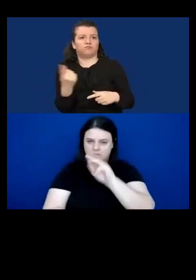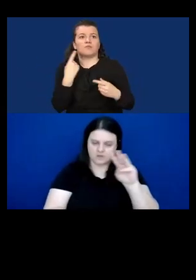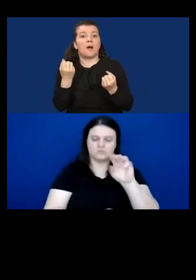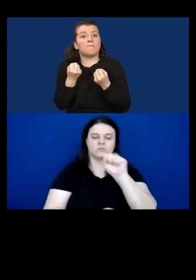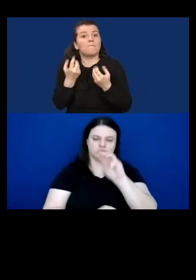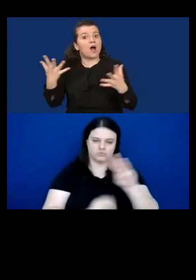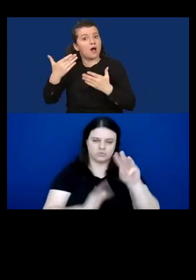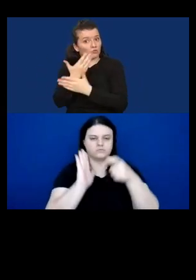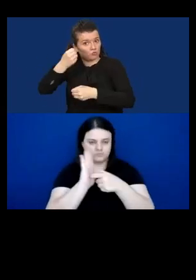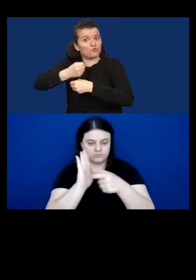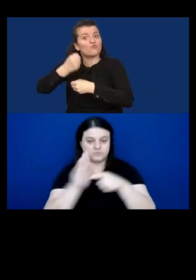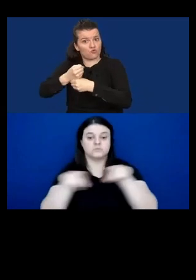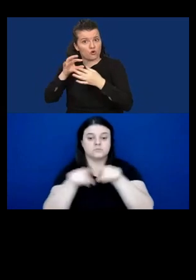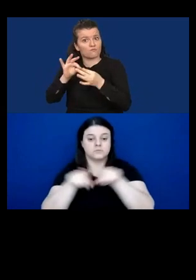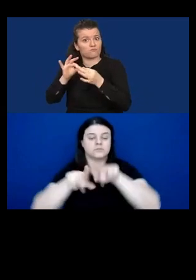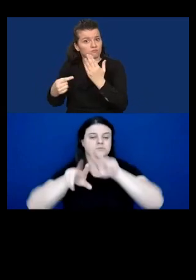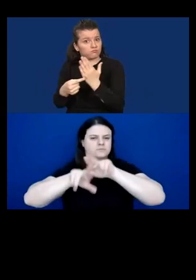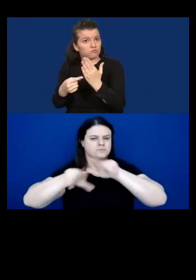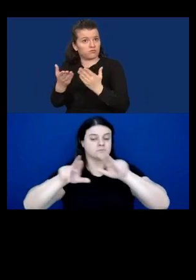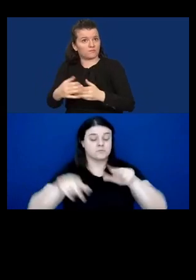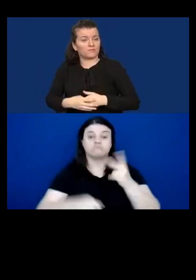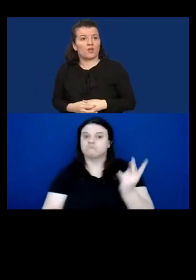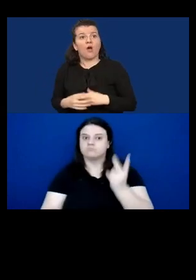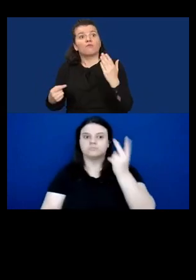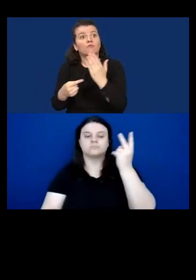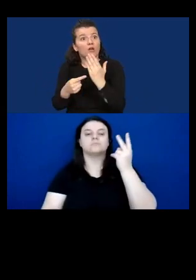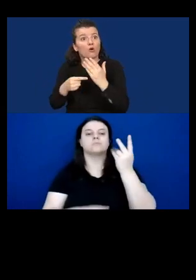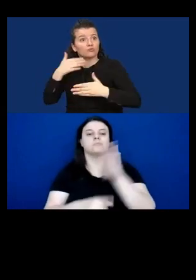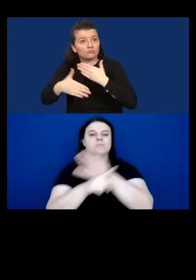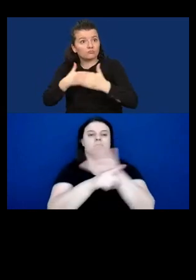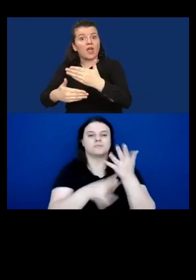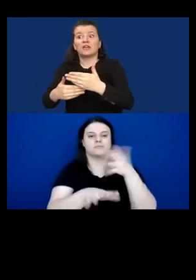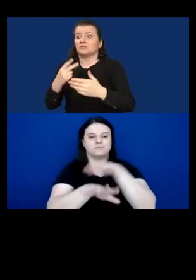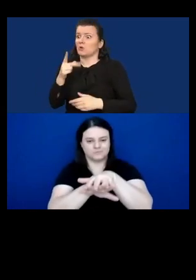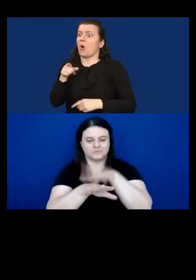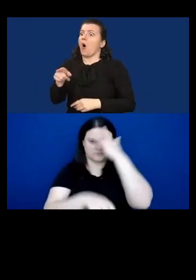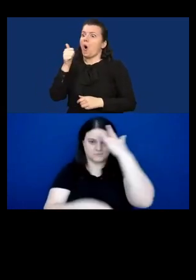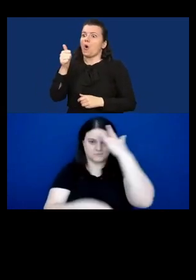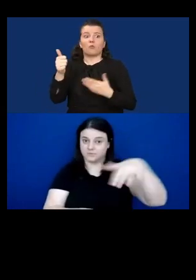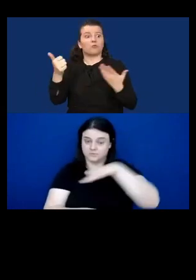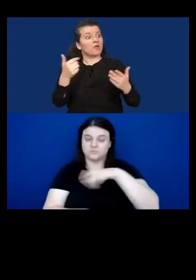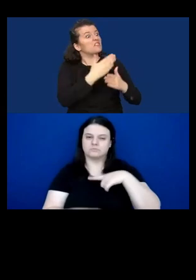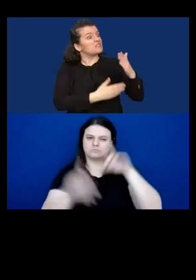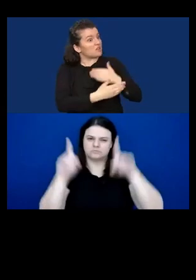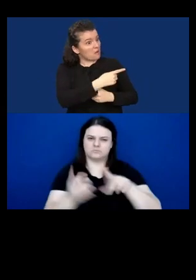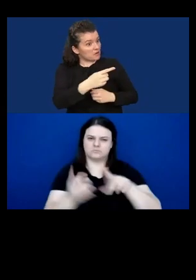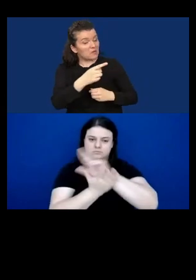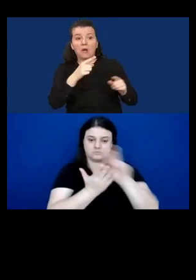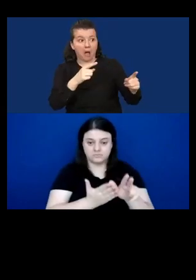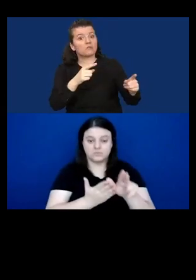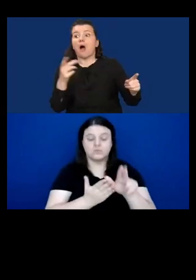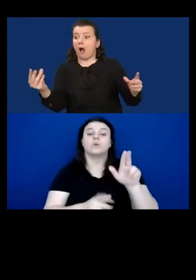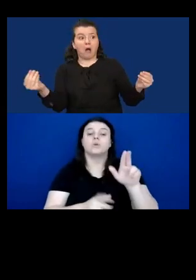and applications are considered to be of great value for enhancing inclusion of individuals with disabilities, both by users,